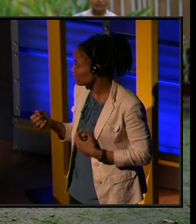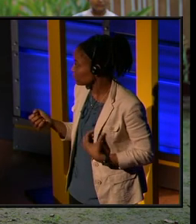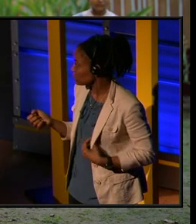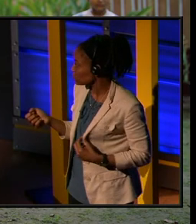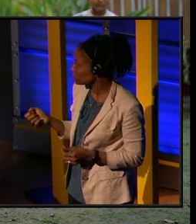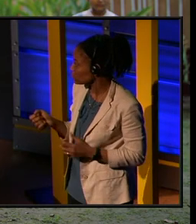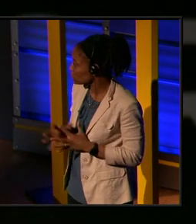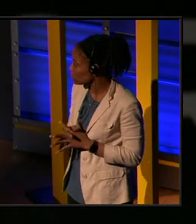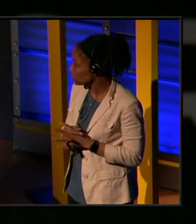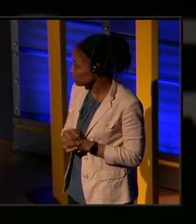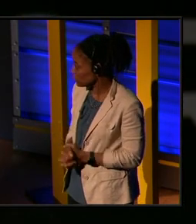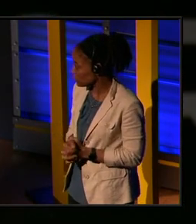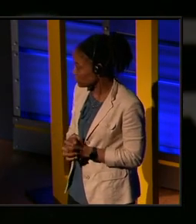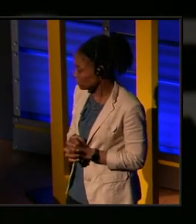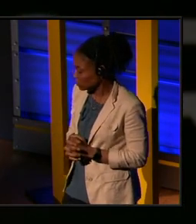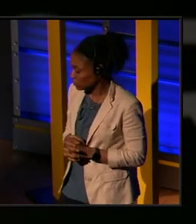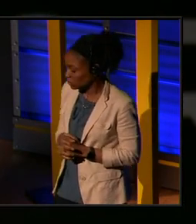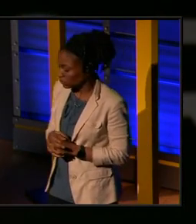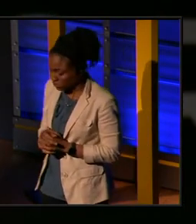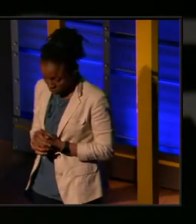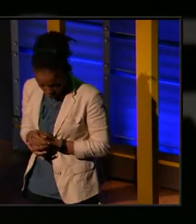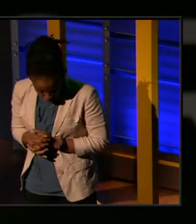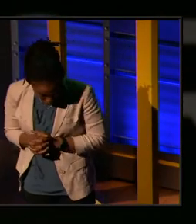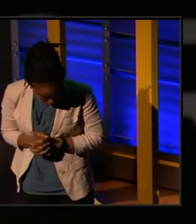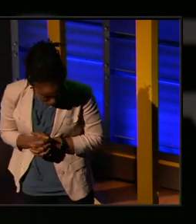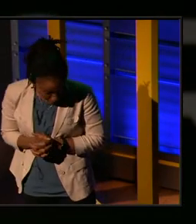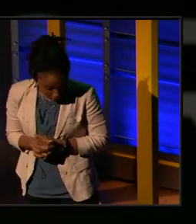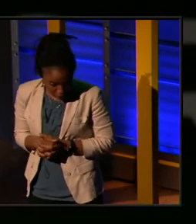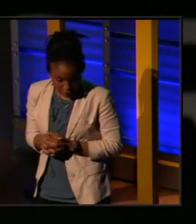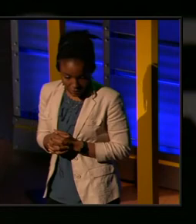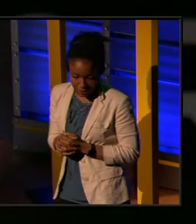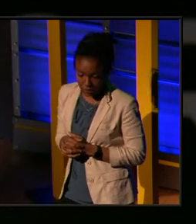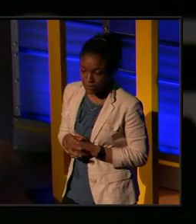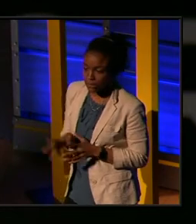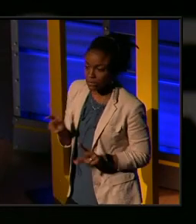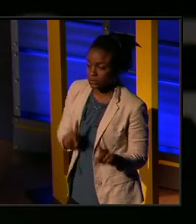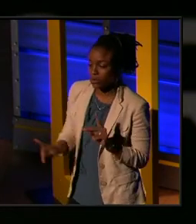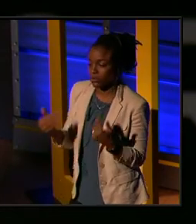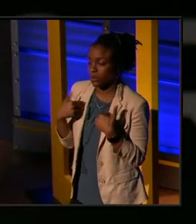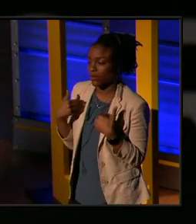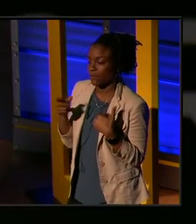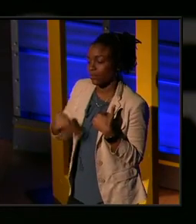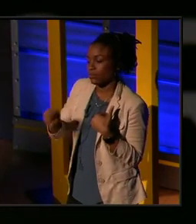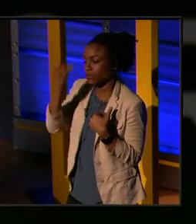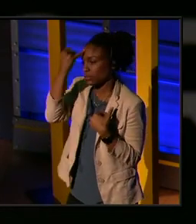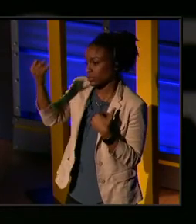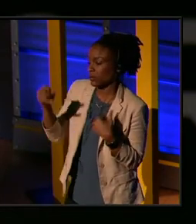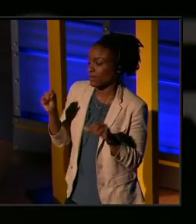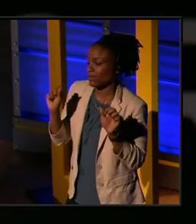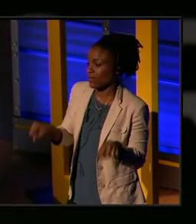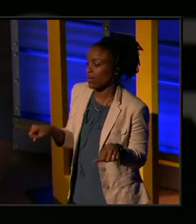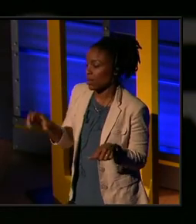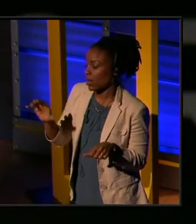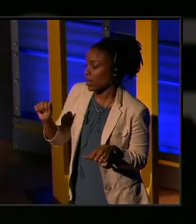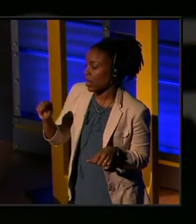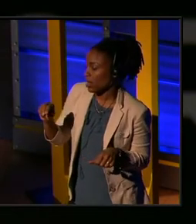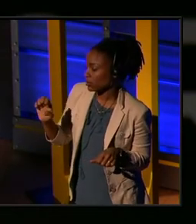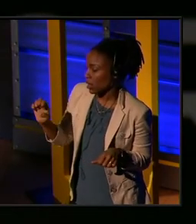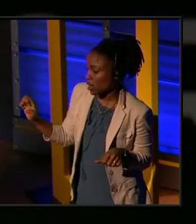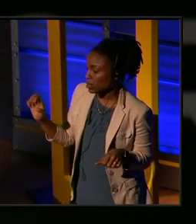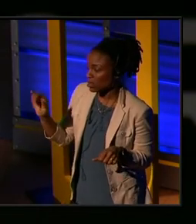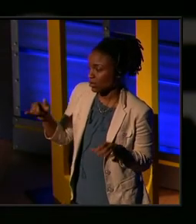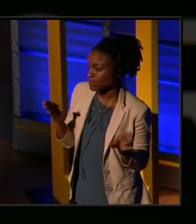This is the people who have that idea of kene, which is the pattern. And they,